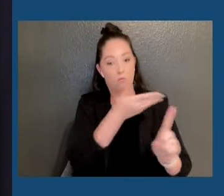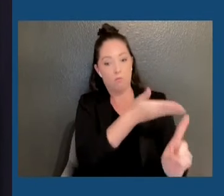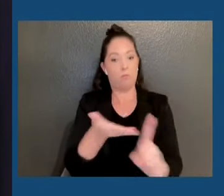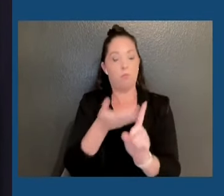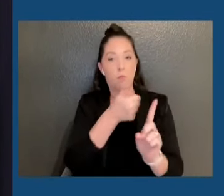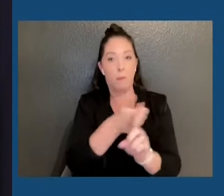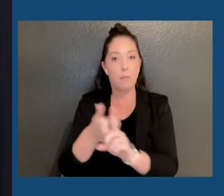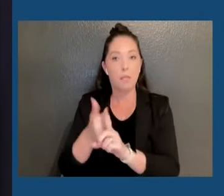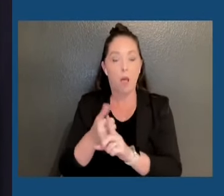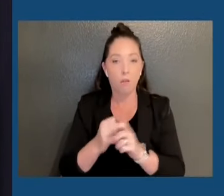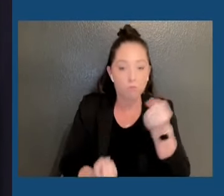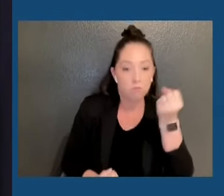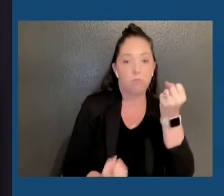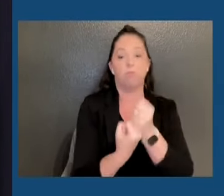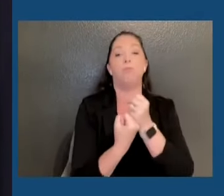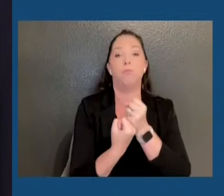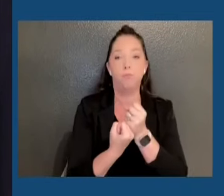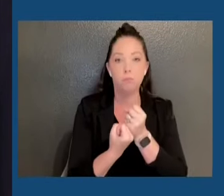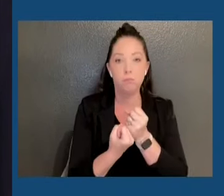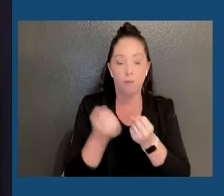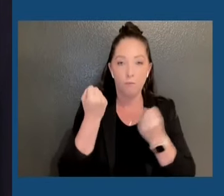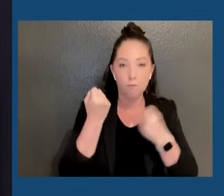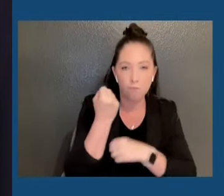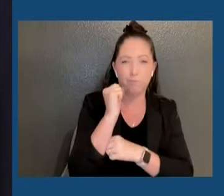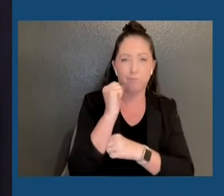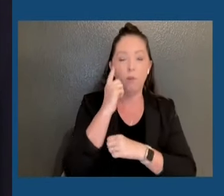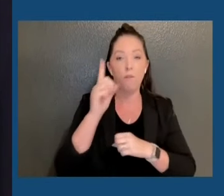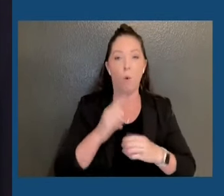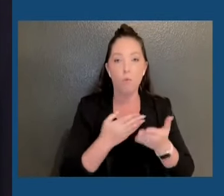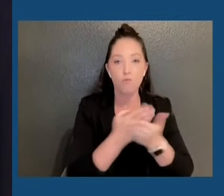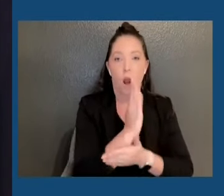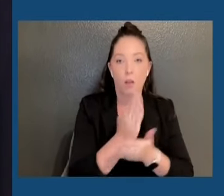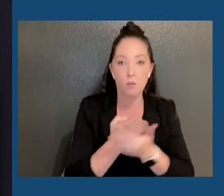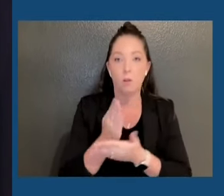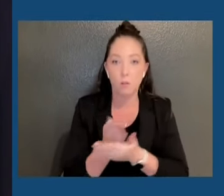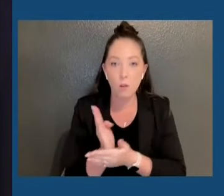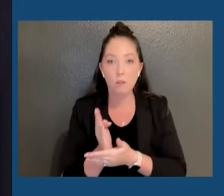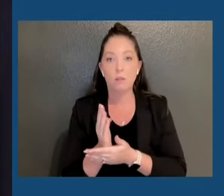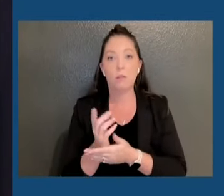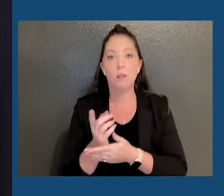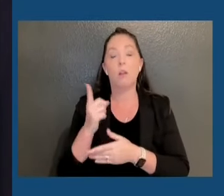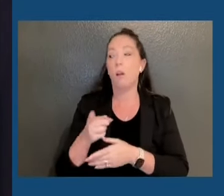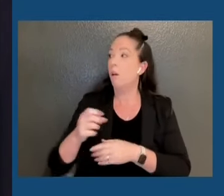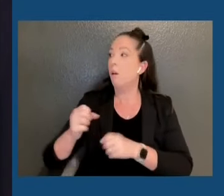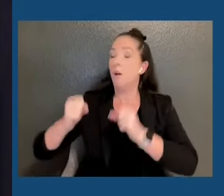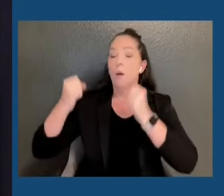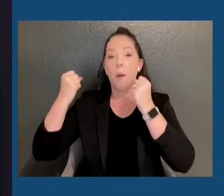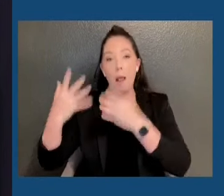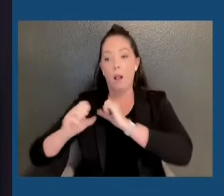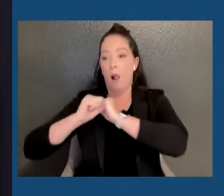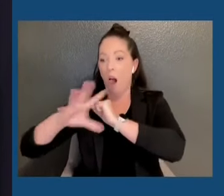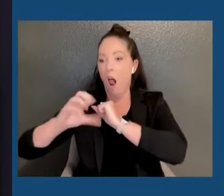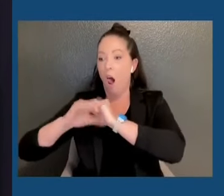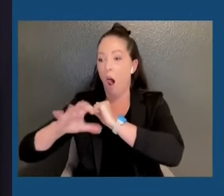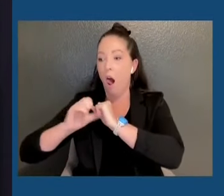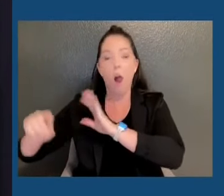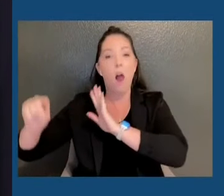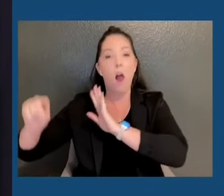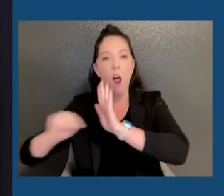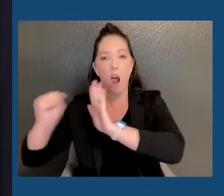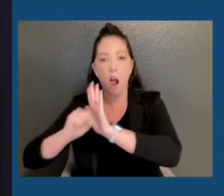and overcoming an onslaught of negative, misleading ads and millions of dollars spent against it,